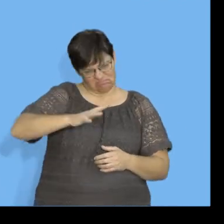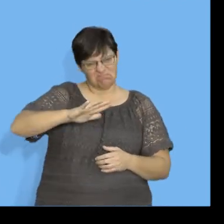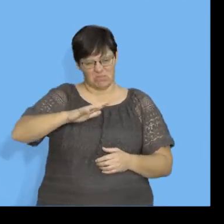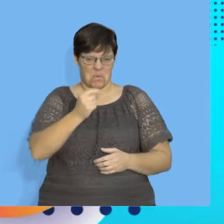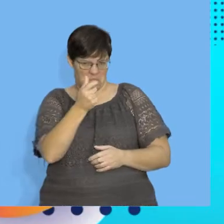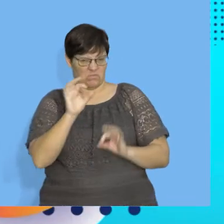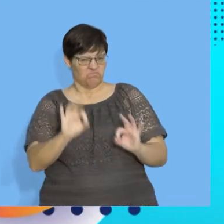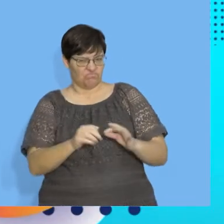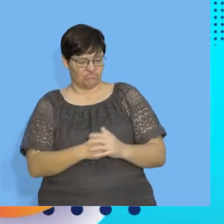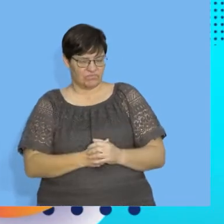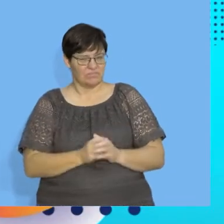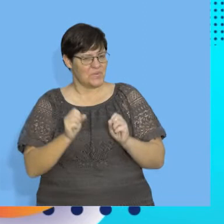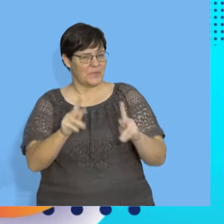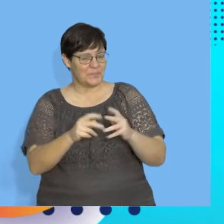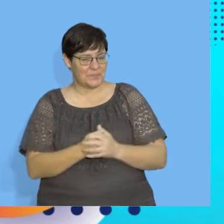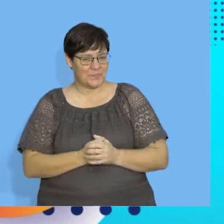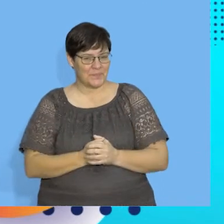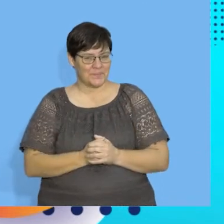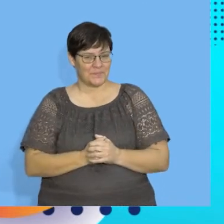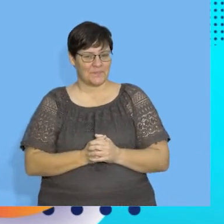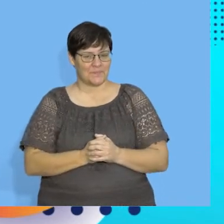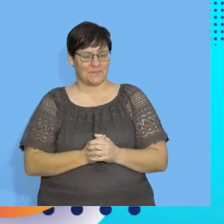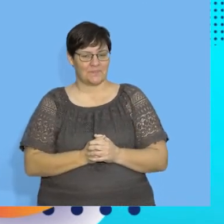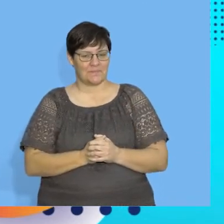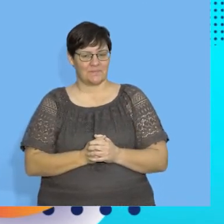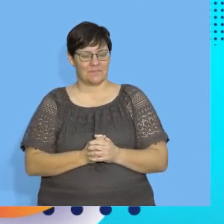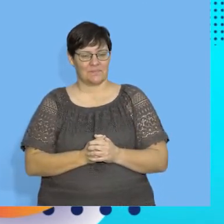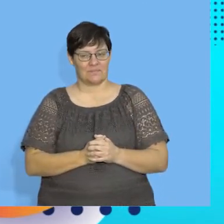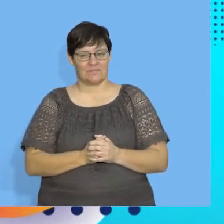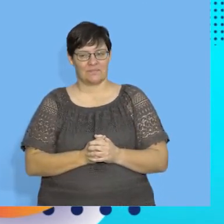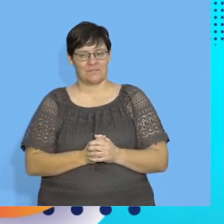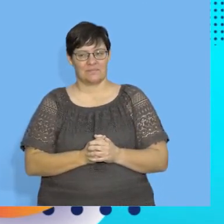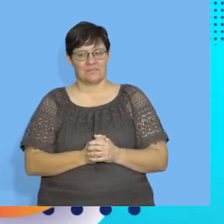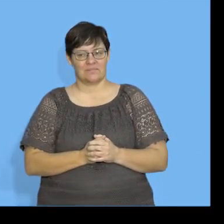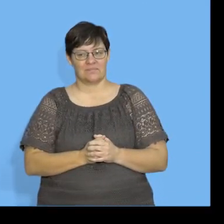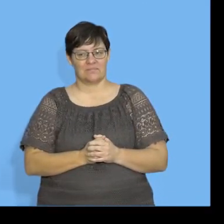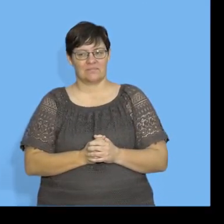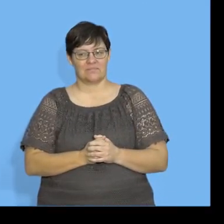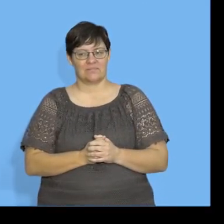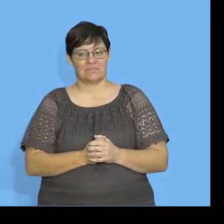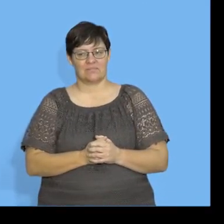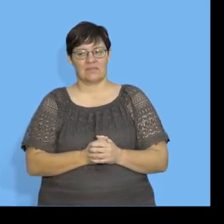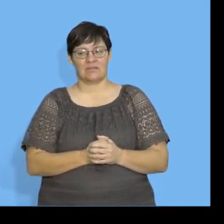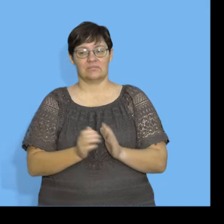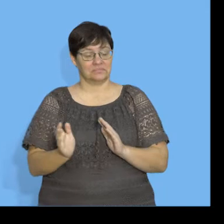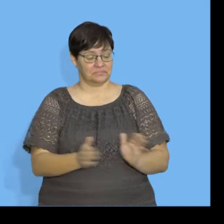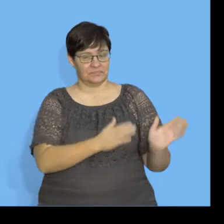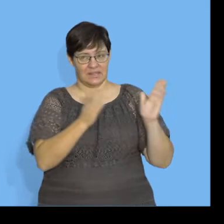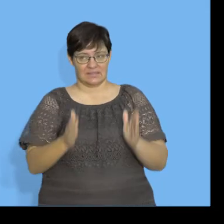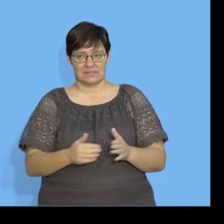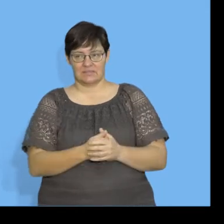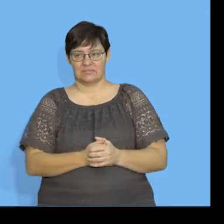close. That's okay. Okay. Okay. Great. If you guessed that. Now, let's look at the second one.